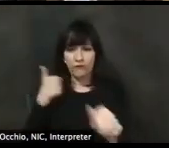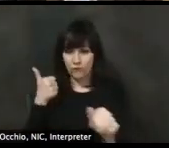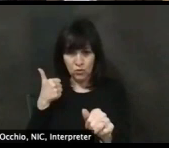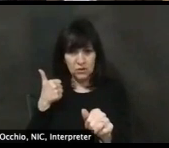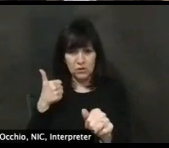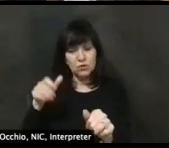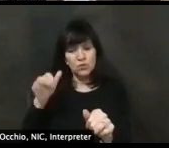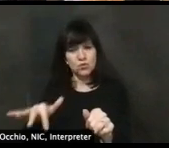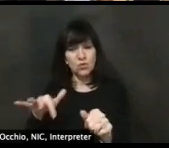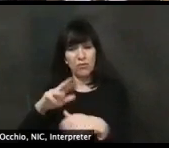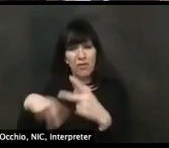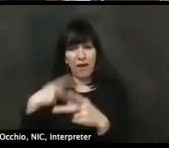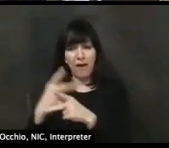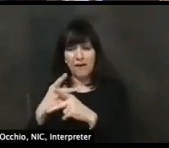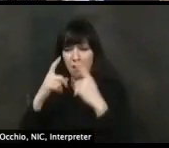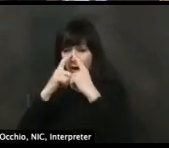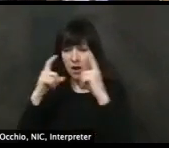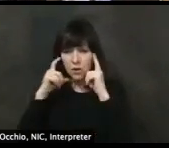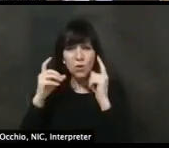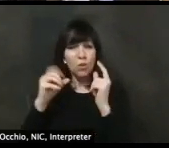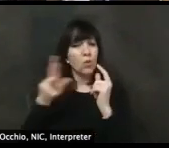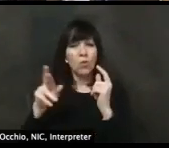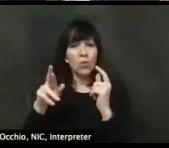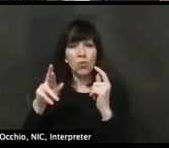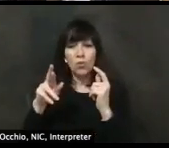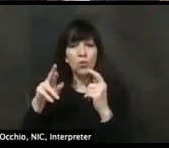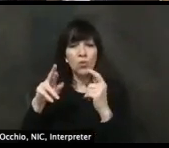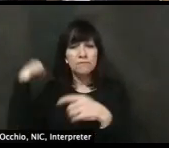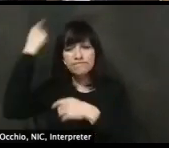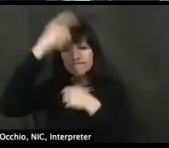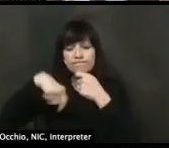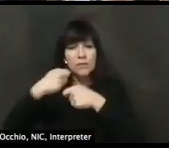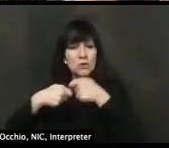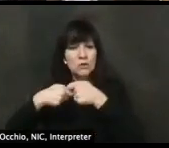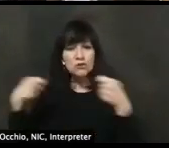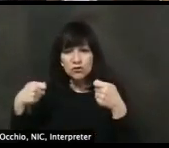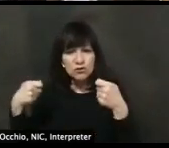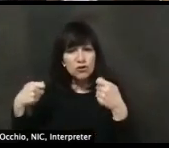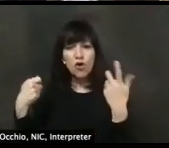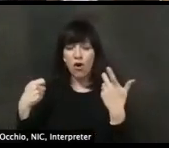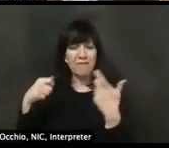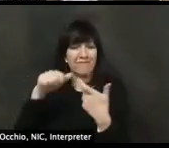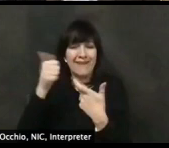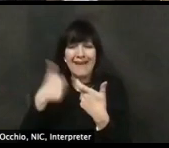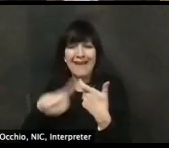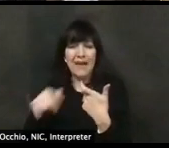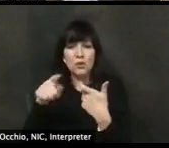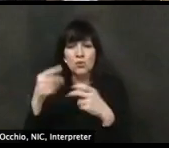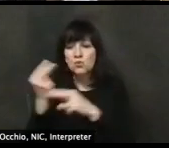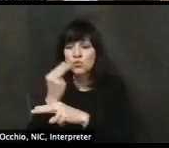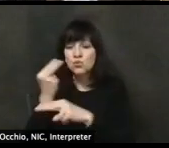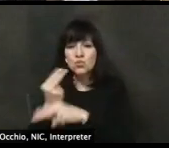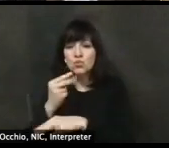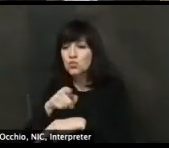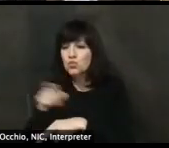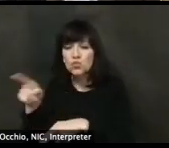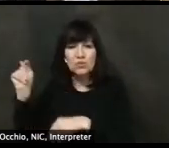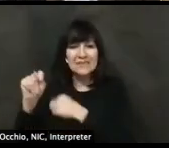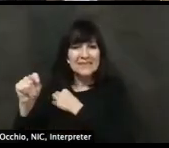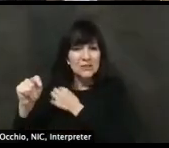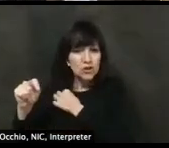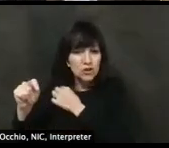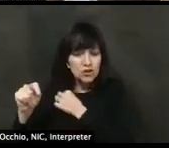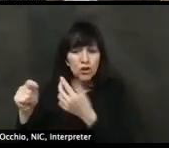really important or the scarf or whatever handmade bandana that you're utilizing is for others. So again, uh,